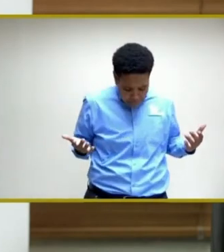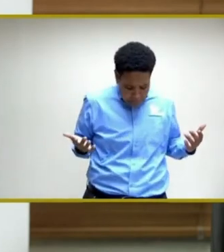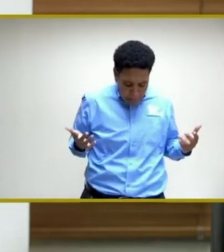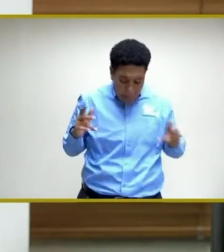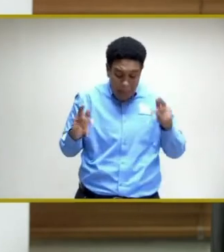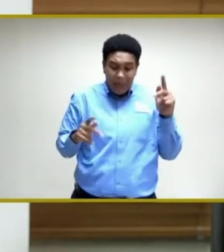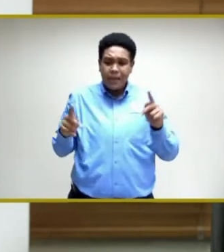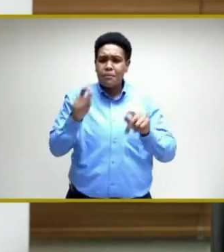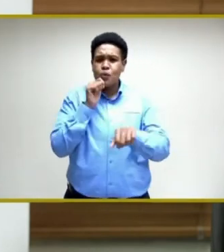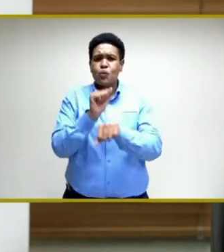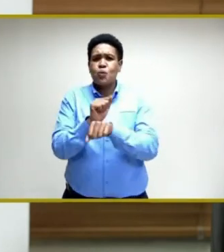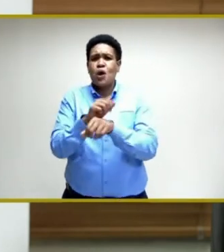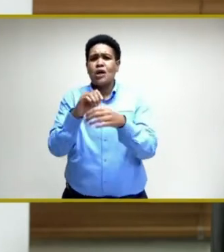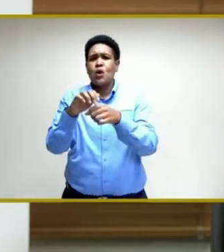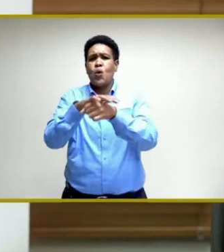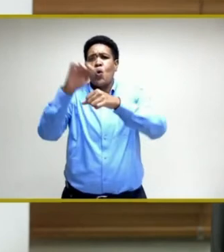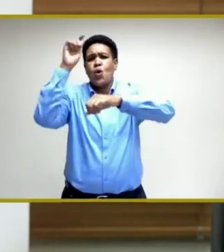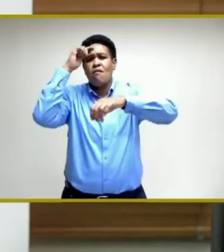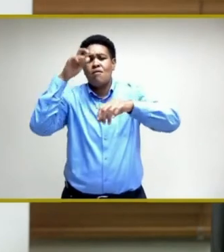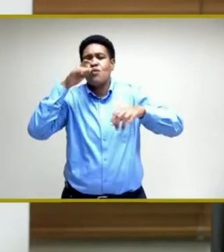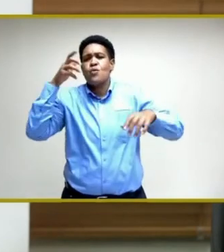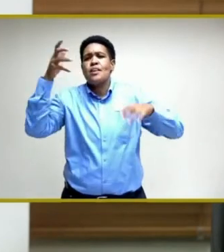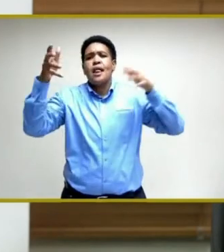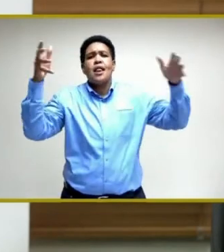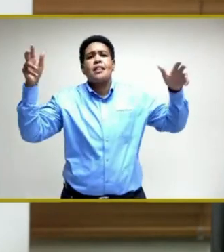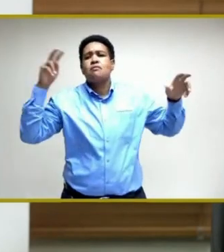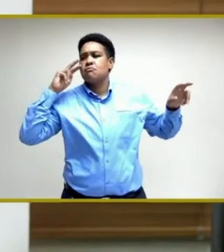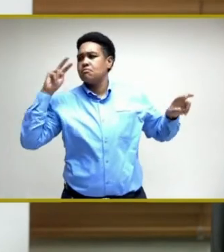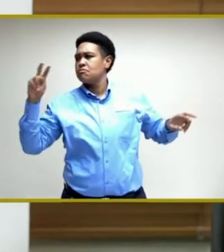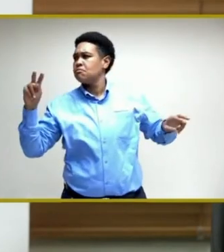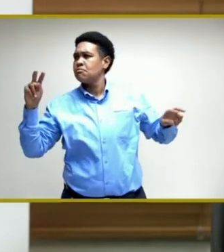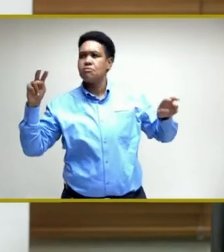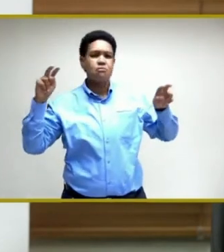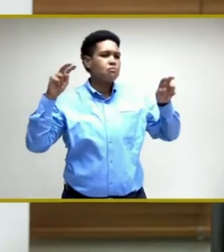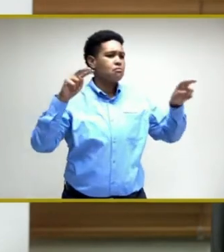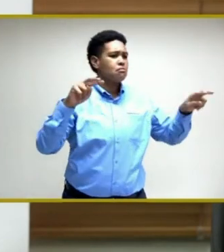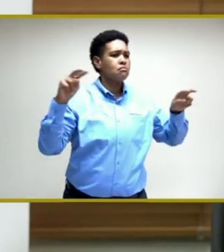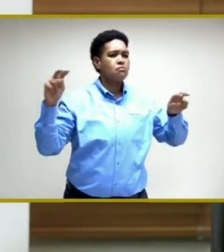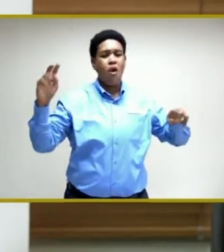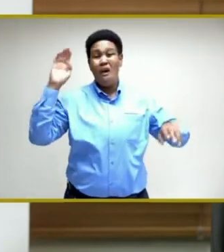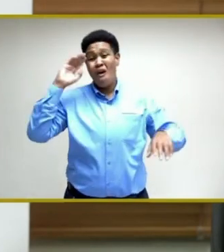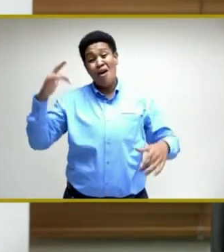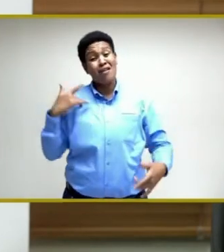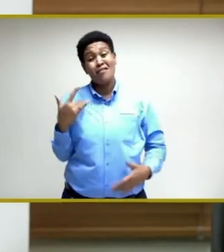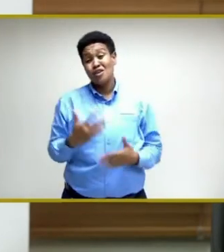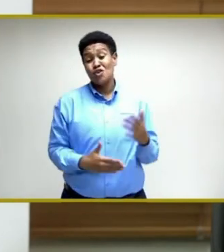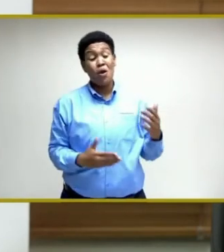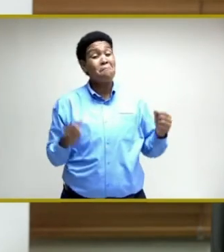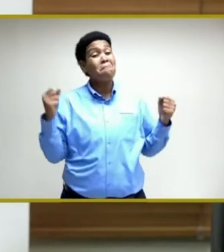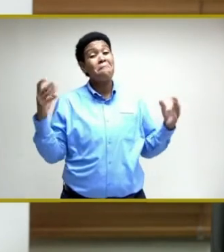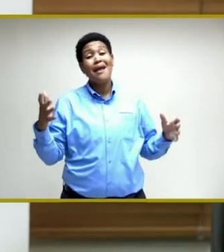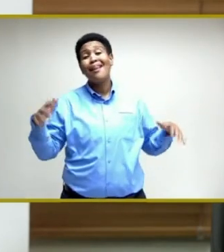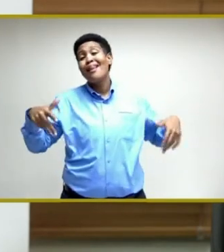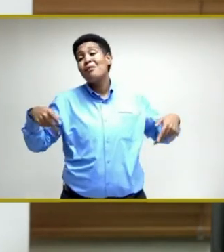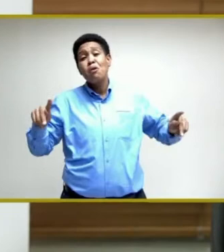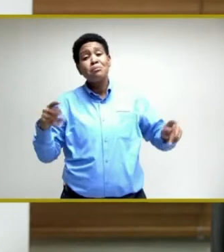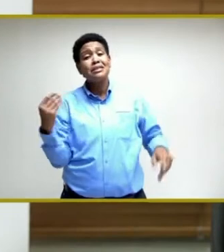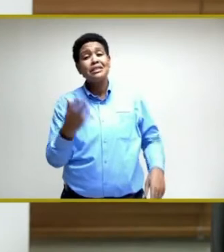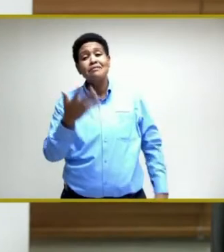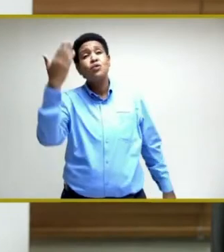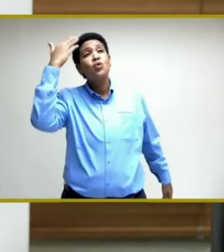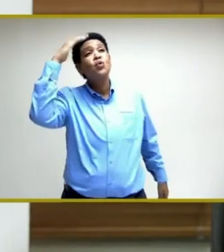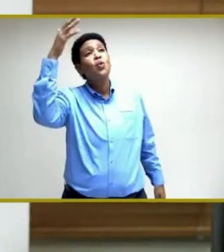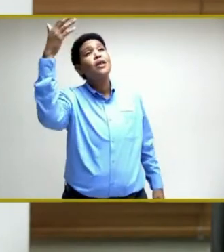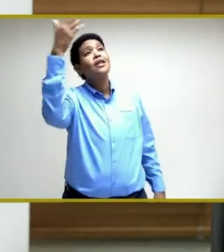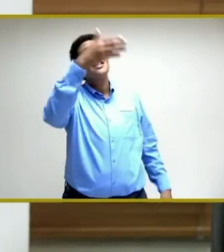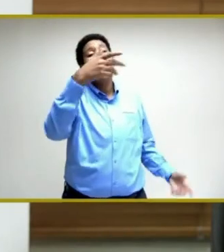persons working with local government who are out looking at these events too. And many are without permits, so you don't even know that they